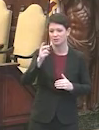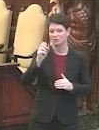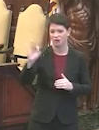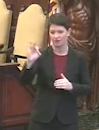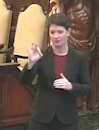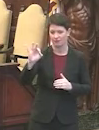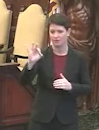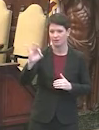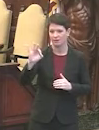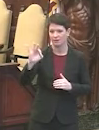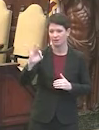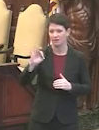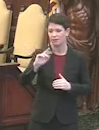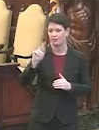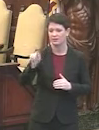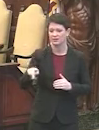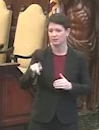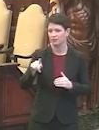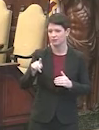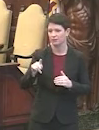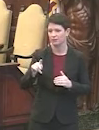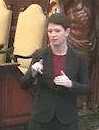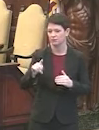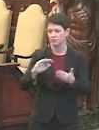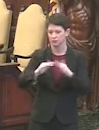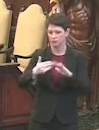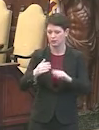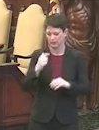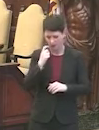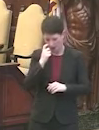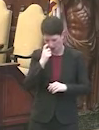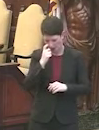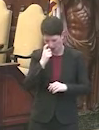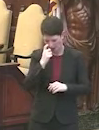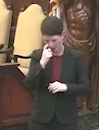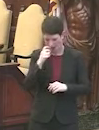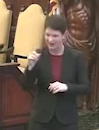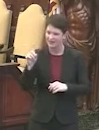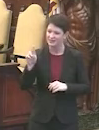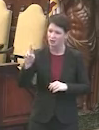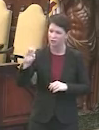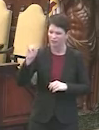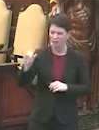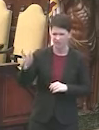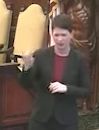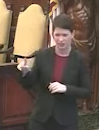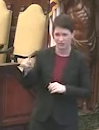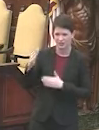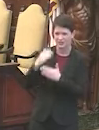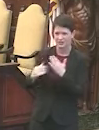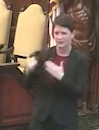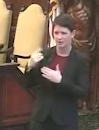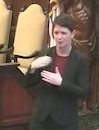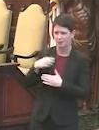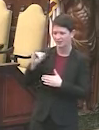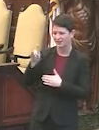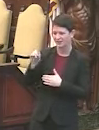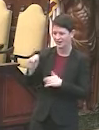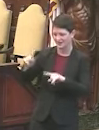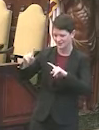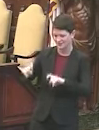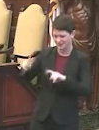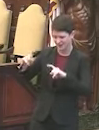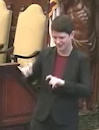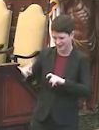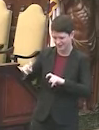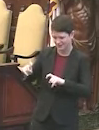Philadelphia, a gay native. Tim, you should be able to unmute. Yes. This is a question for Dr. Farley. Um, someone with AIDS has complained to